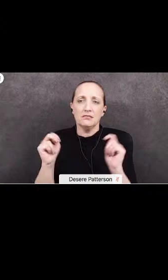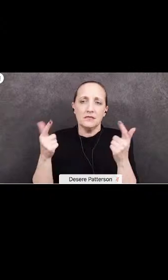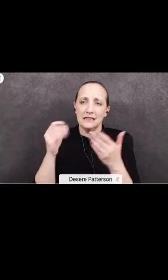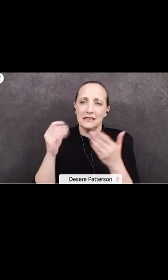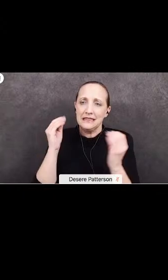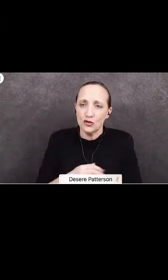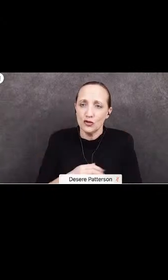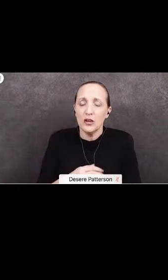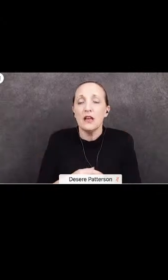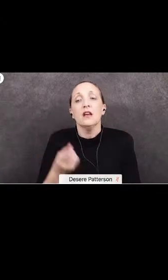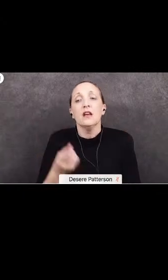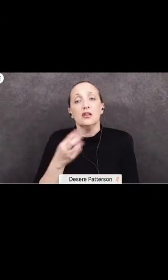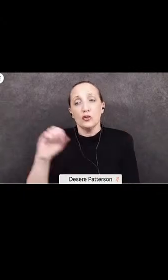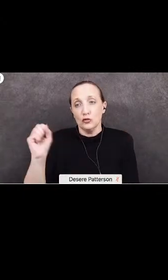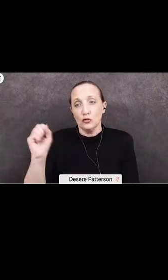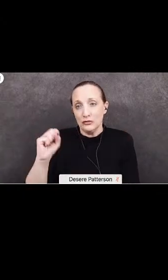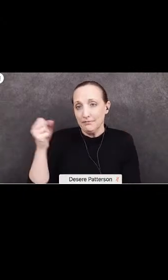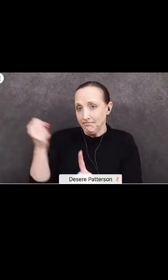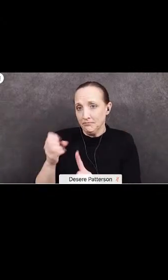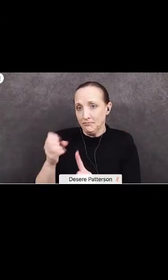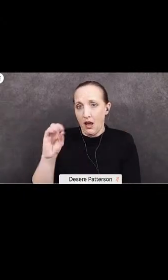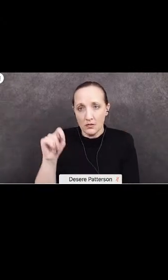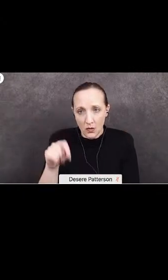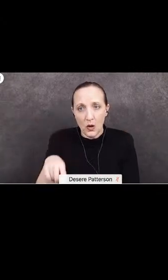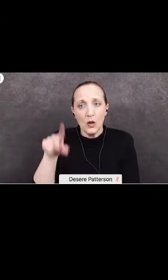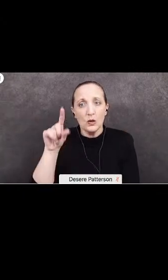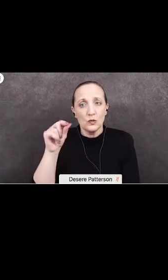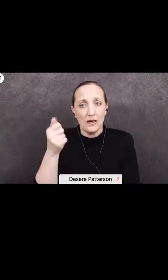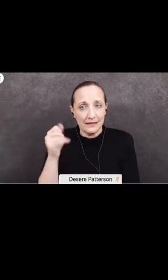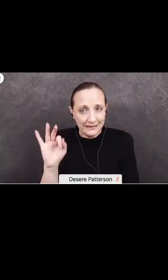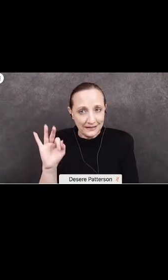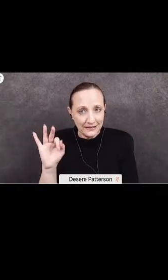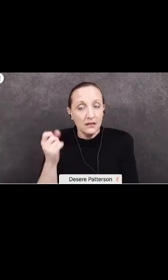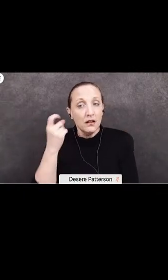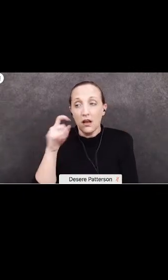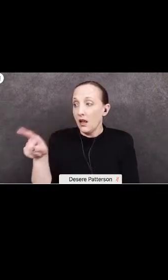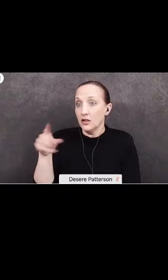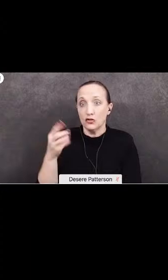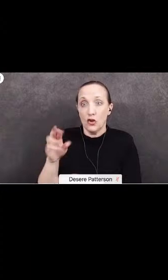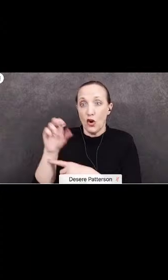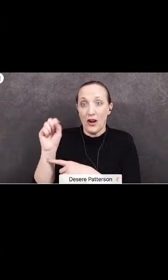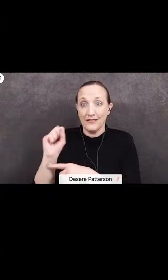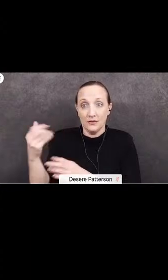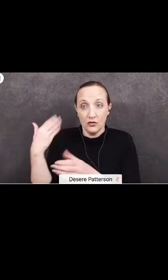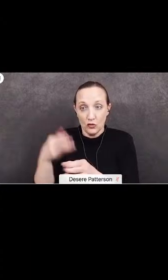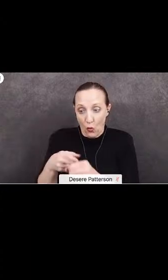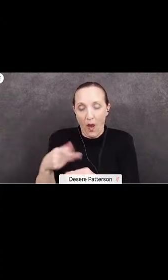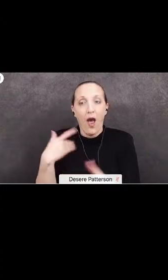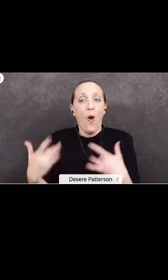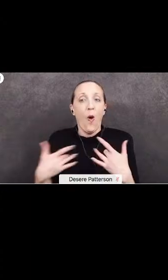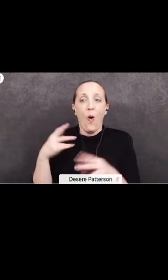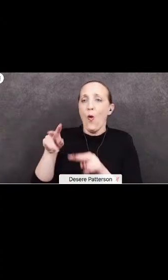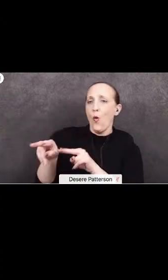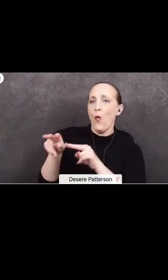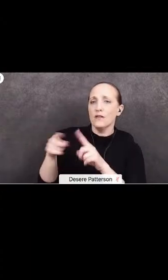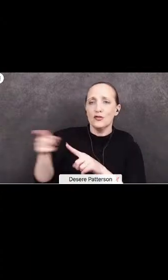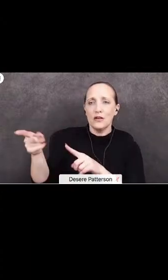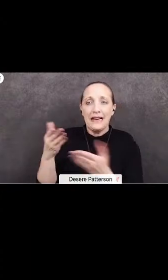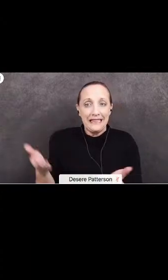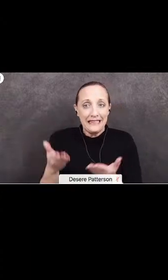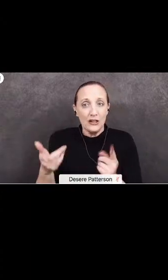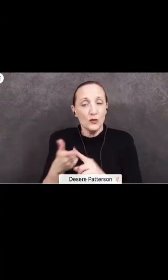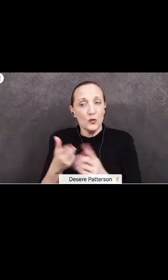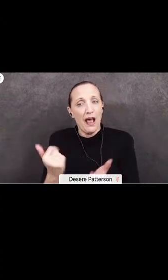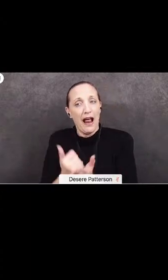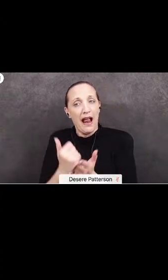Dr. Stregorda was brought on board in October of 2019. When she came on, we were excited. We were looking forward to her being here to help the